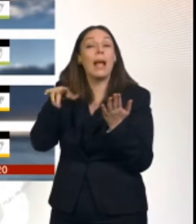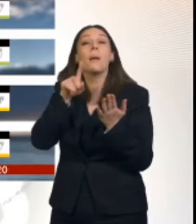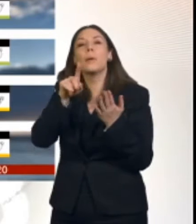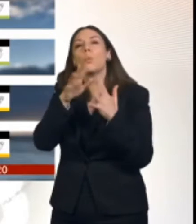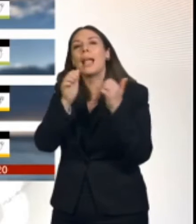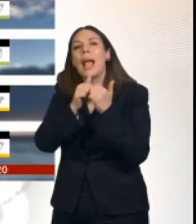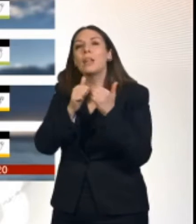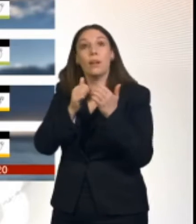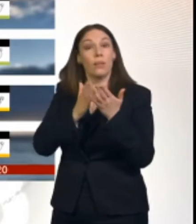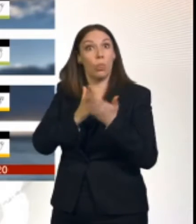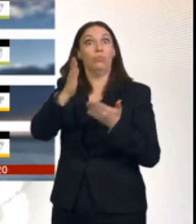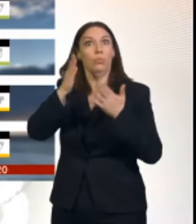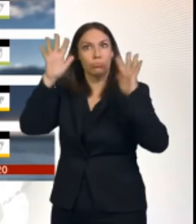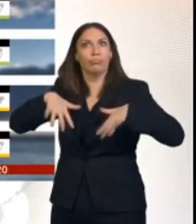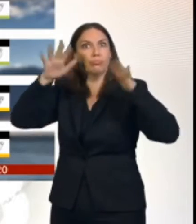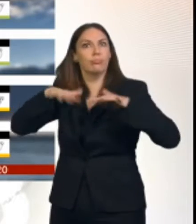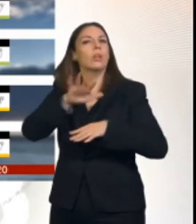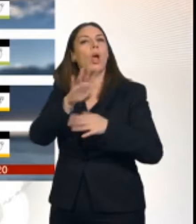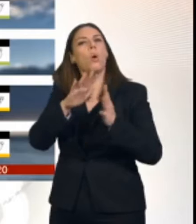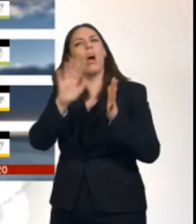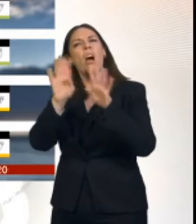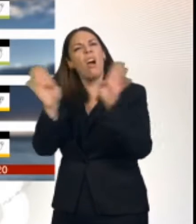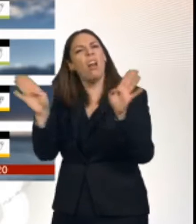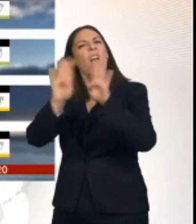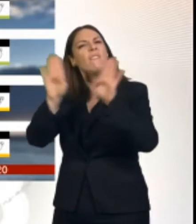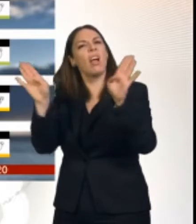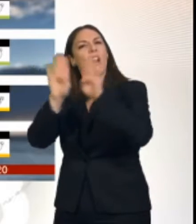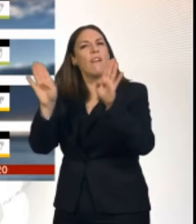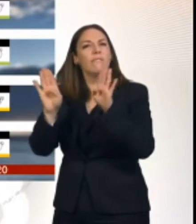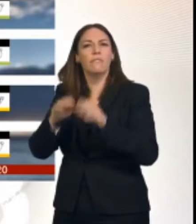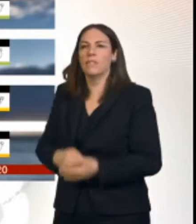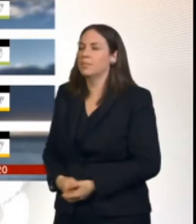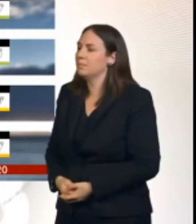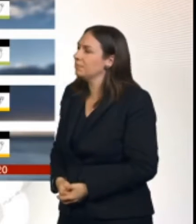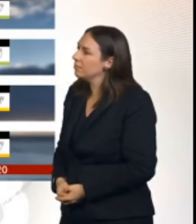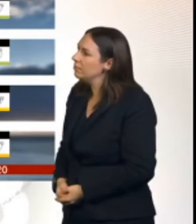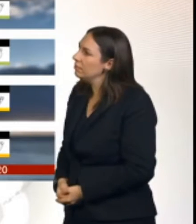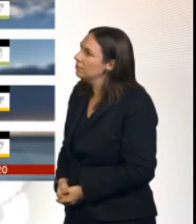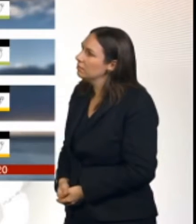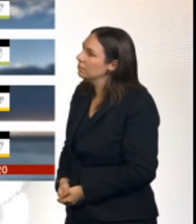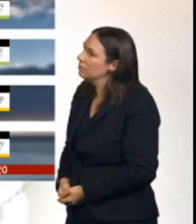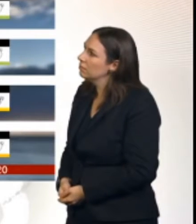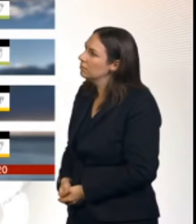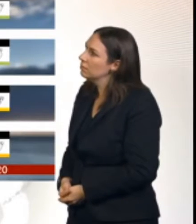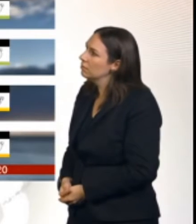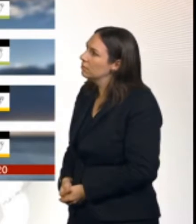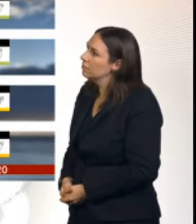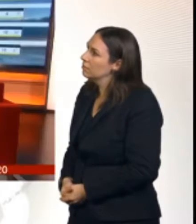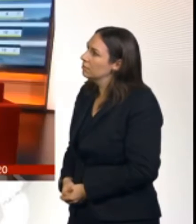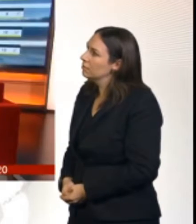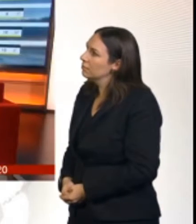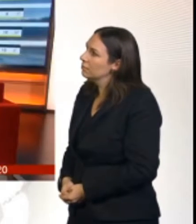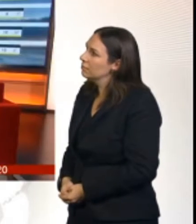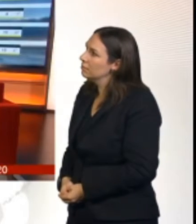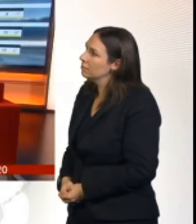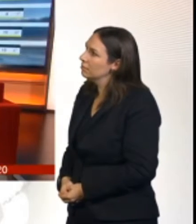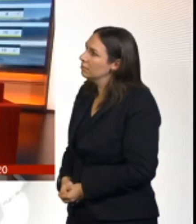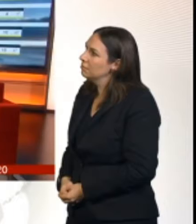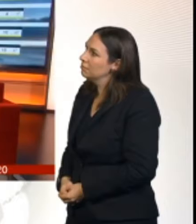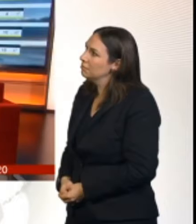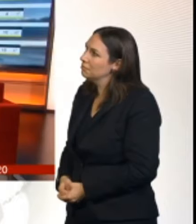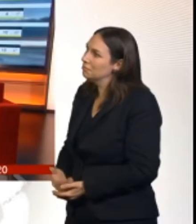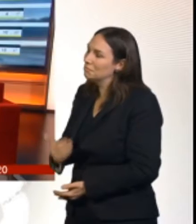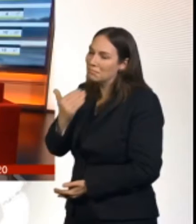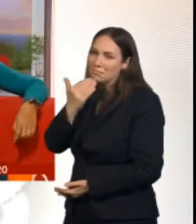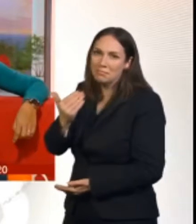still be some drier moments to make the most of. Certainly not a wash out. Naga and Charlie. Back to both. 13. Thanks very much Matt.